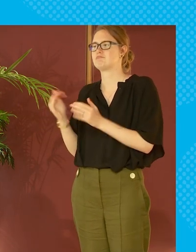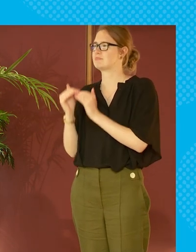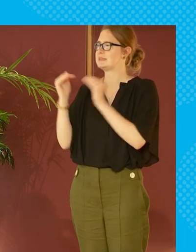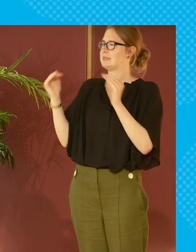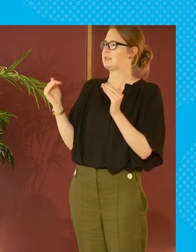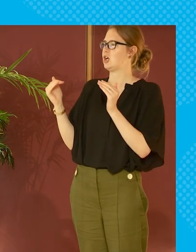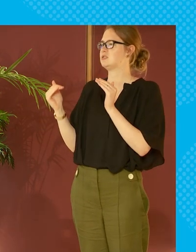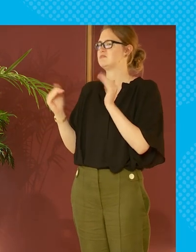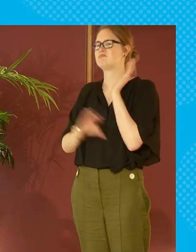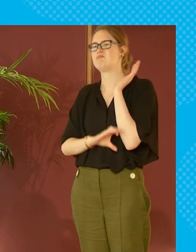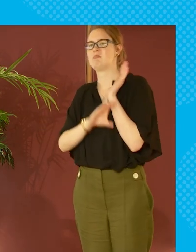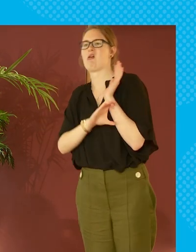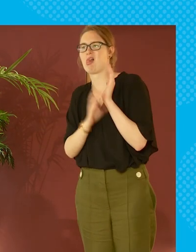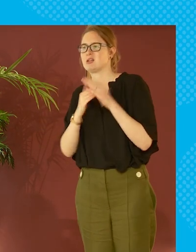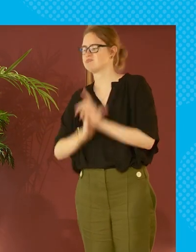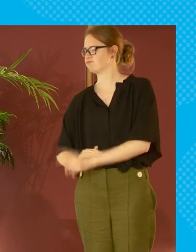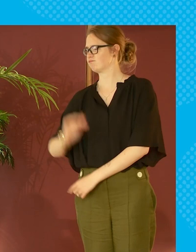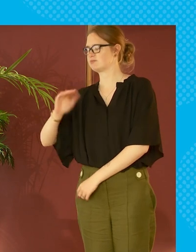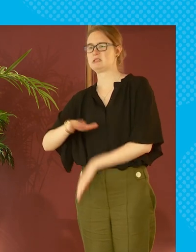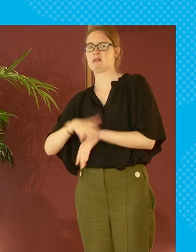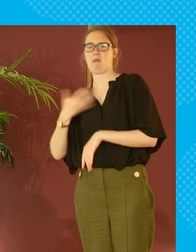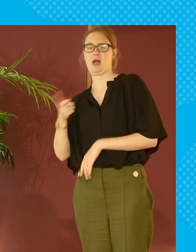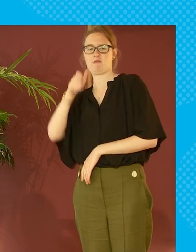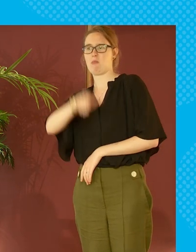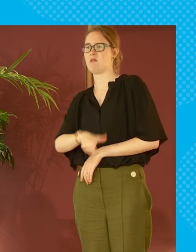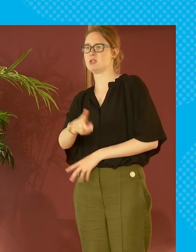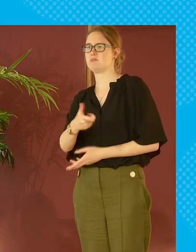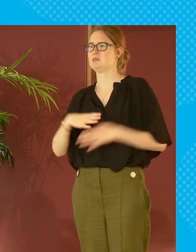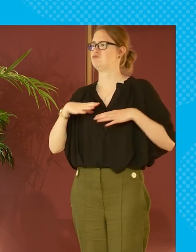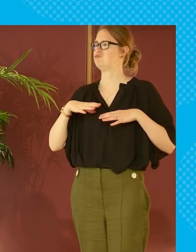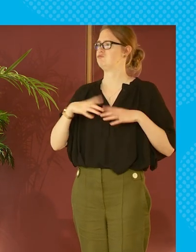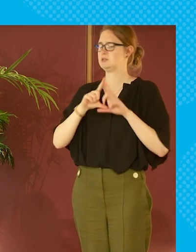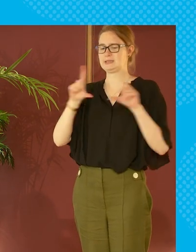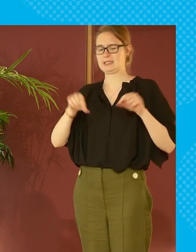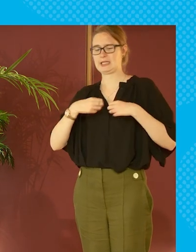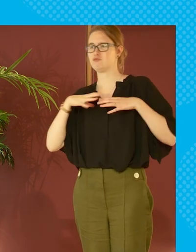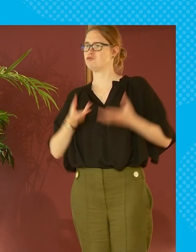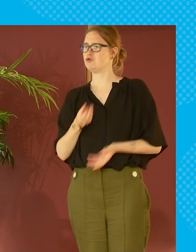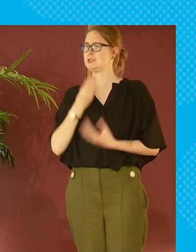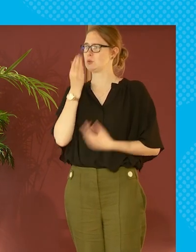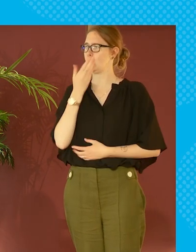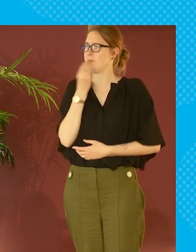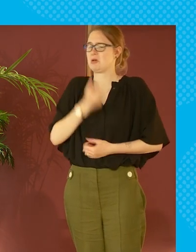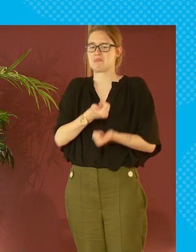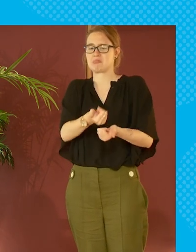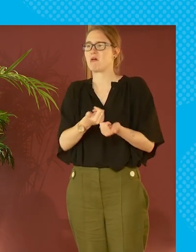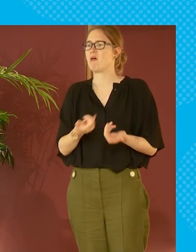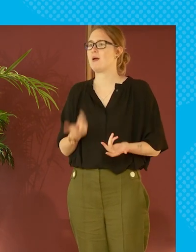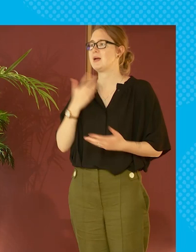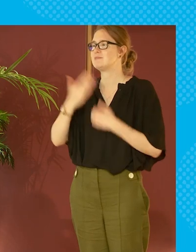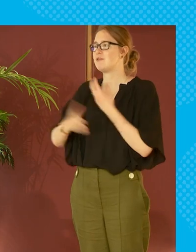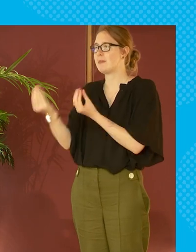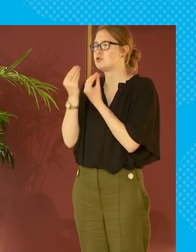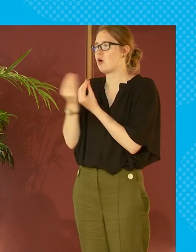sort of standard middle class upbringing i didn't care if i saw somebody who's getting the meal ticket to get the free school meals but